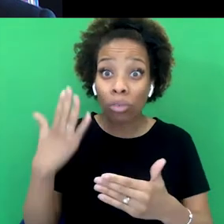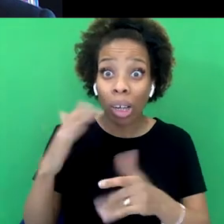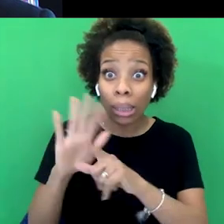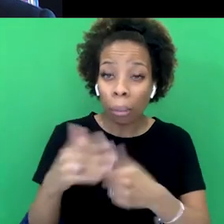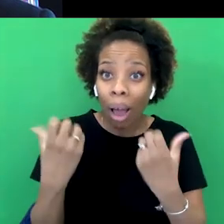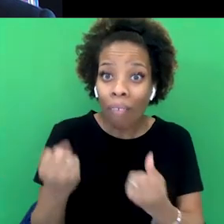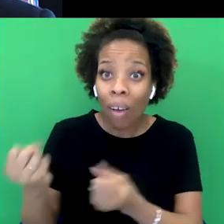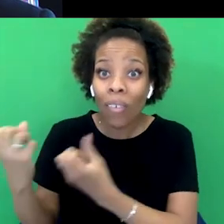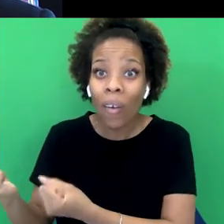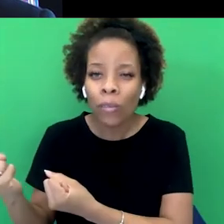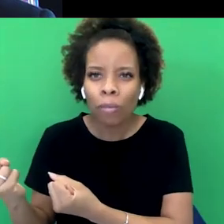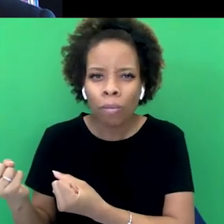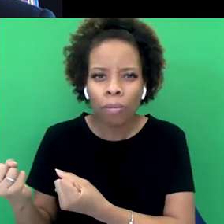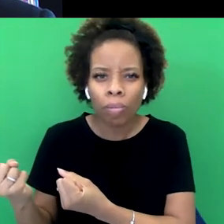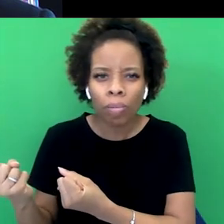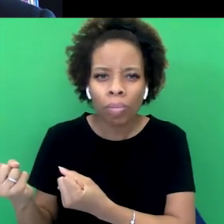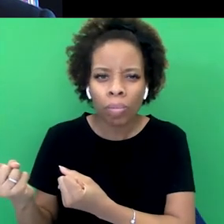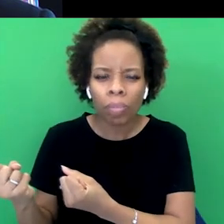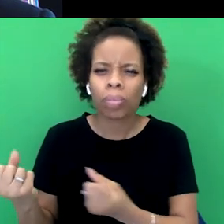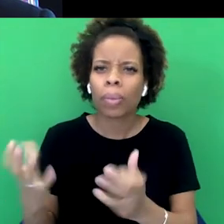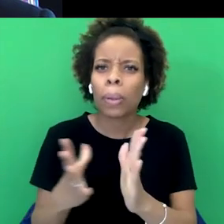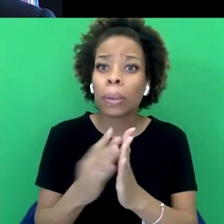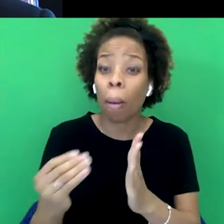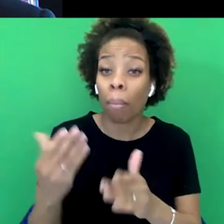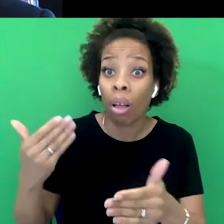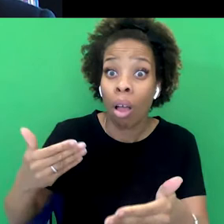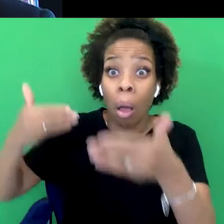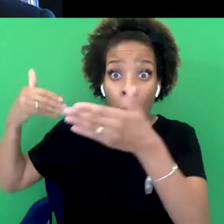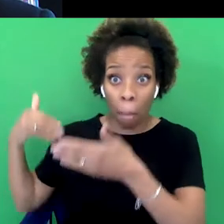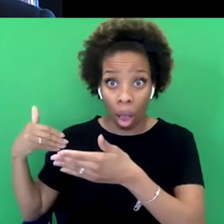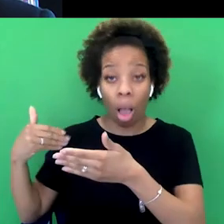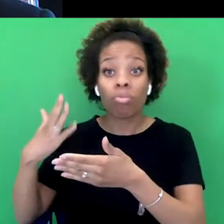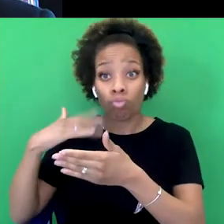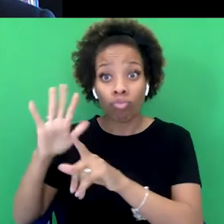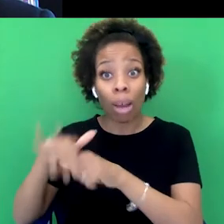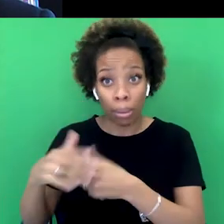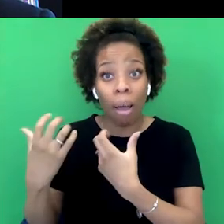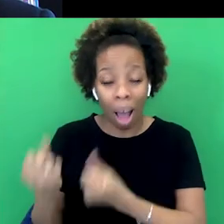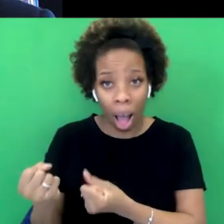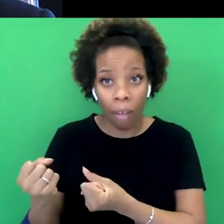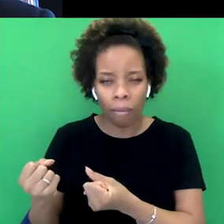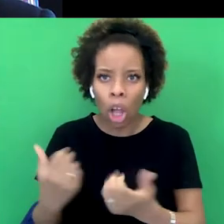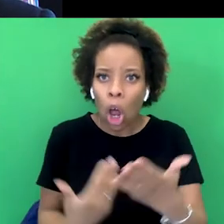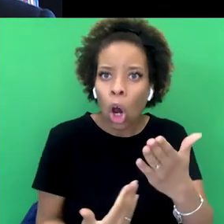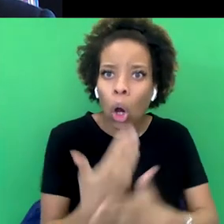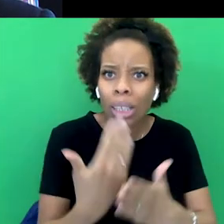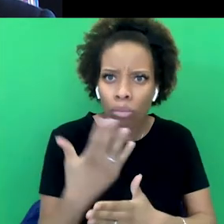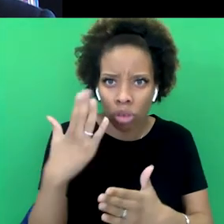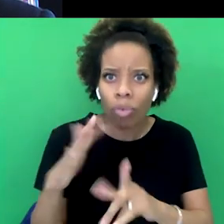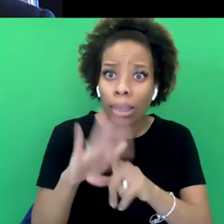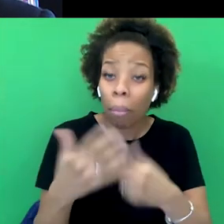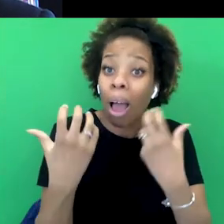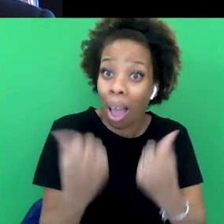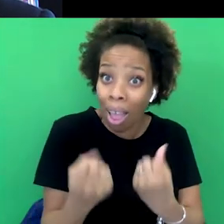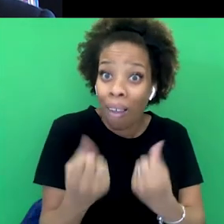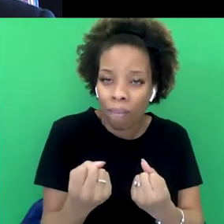is that you've got racism in the past. You've got contemporary racism, which is much messier. And one thing that you hear